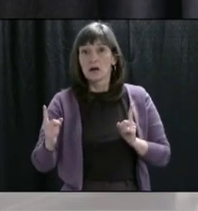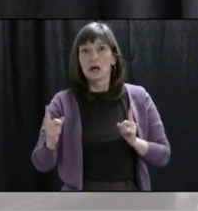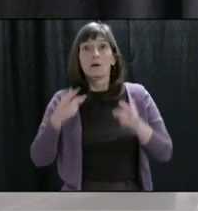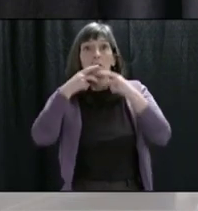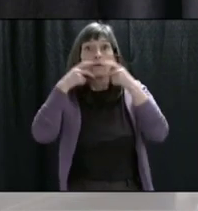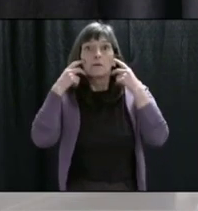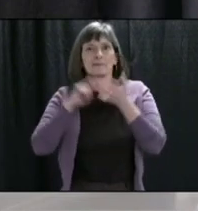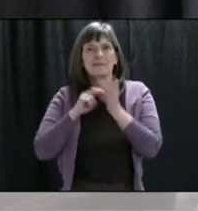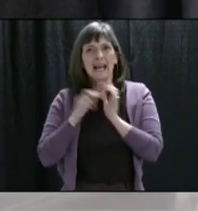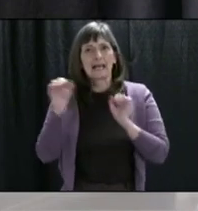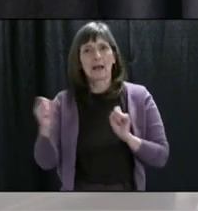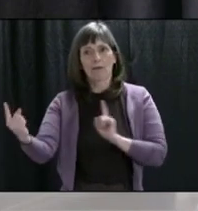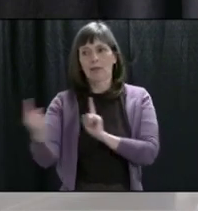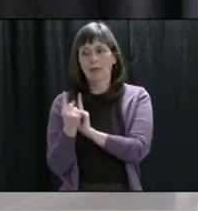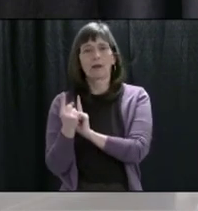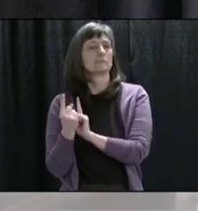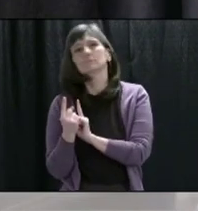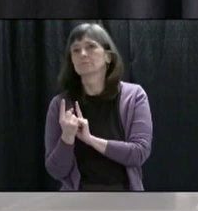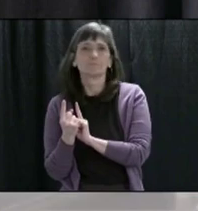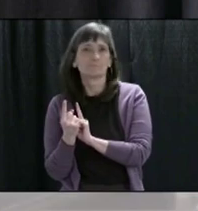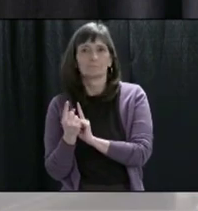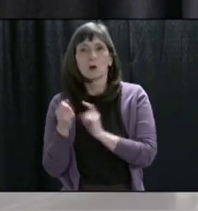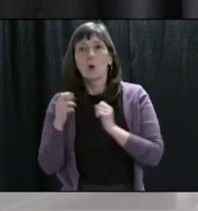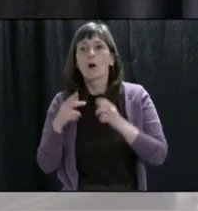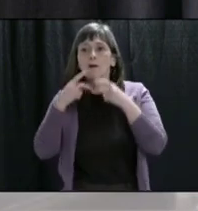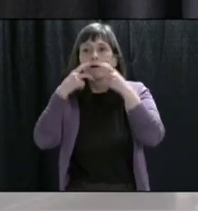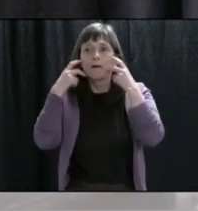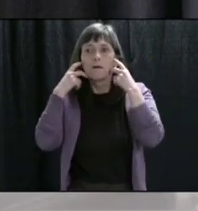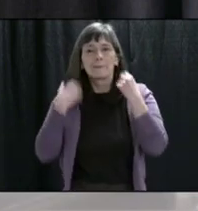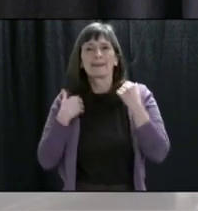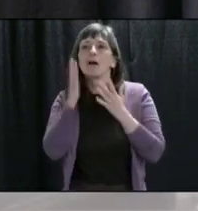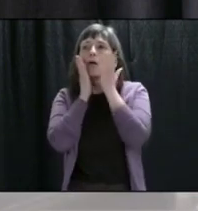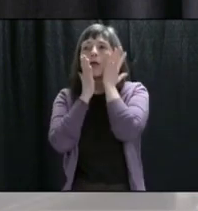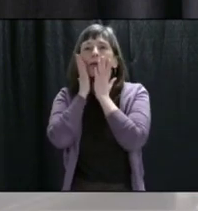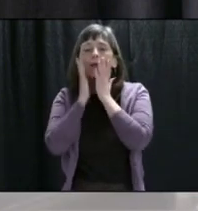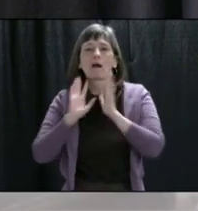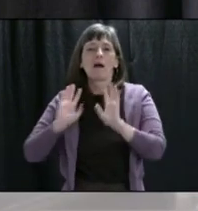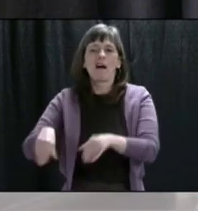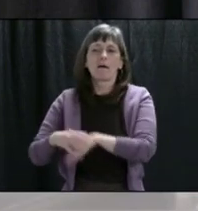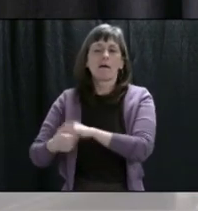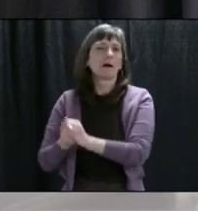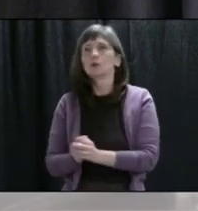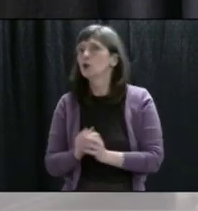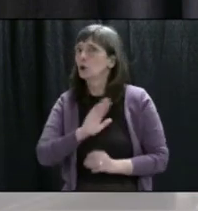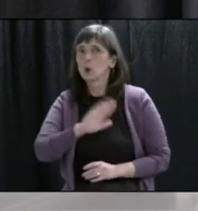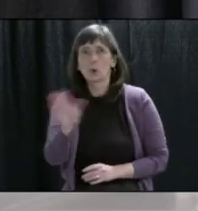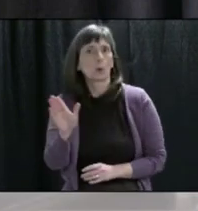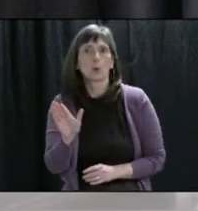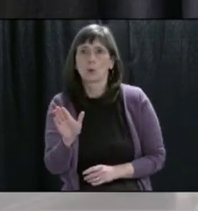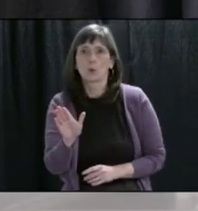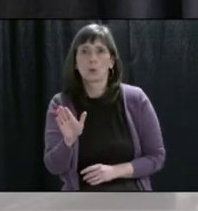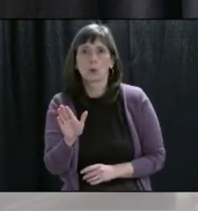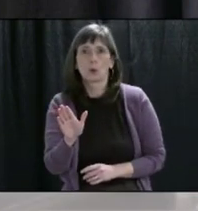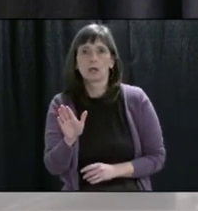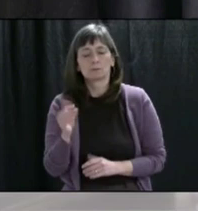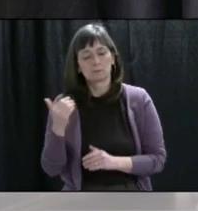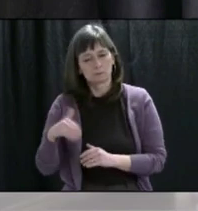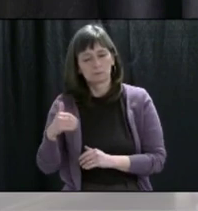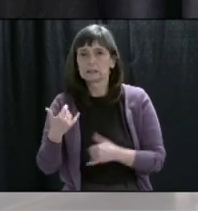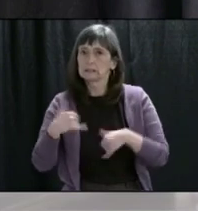for good hand hygiene, for not touching your face, and all the other things that we have emphasised over the last little while.